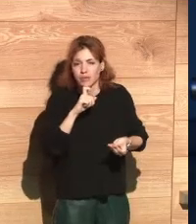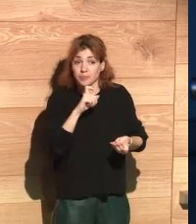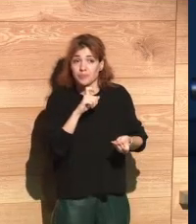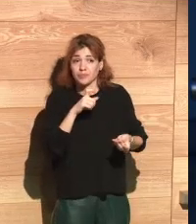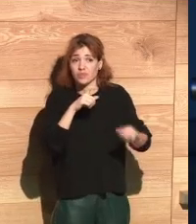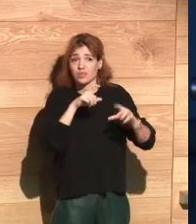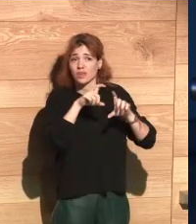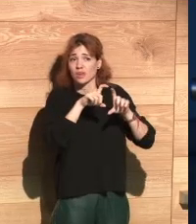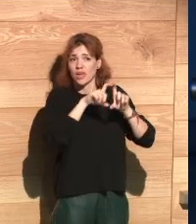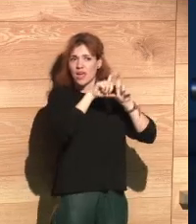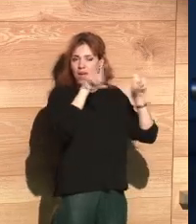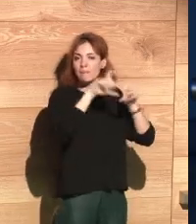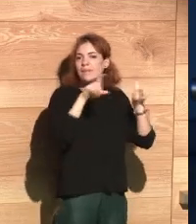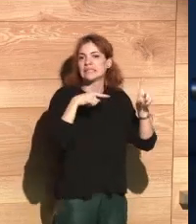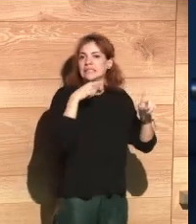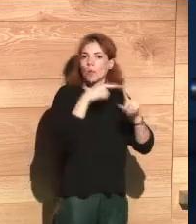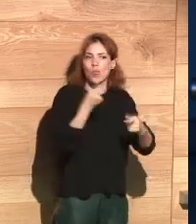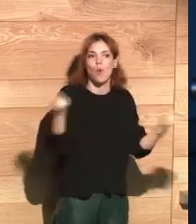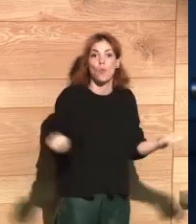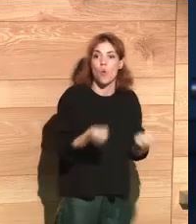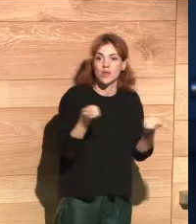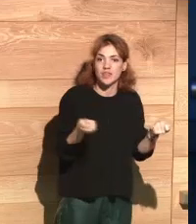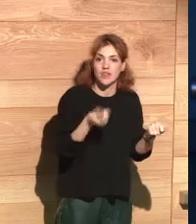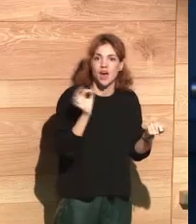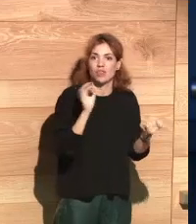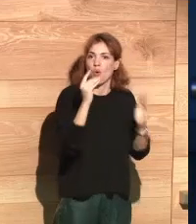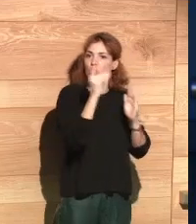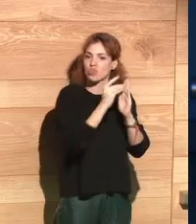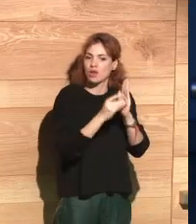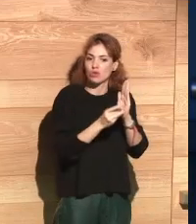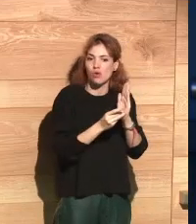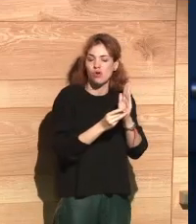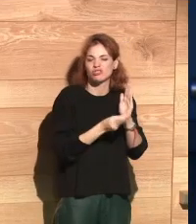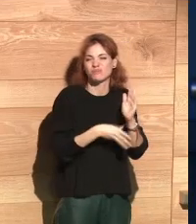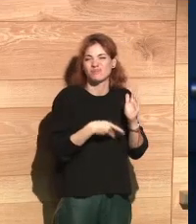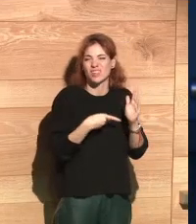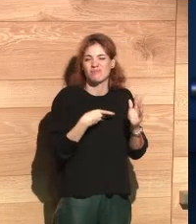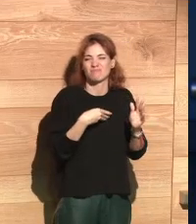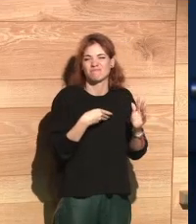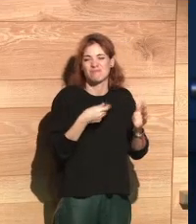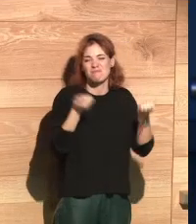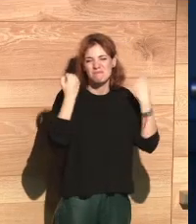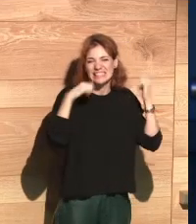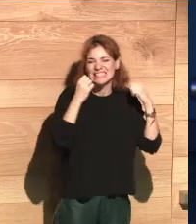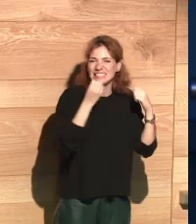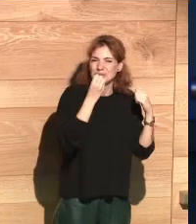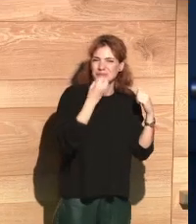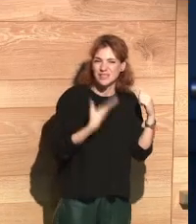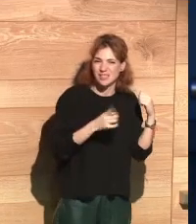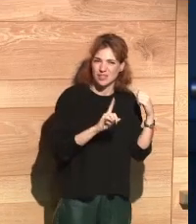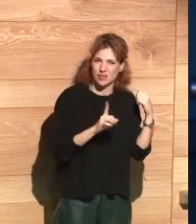The emergence of businesses basing their business model on the use of data or the